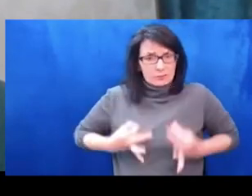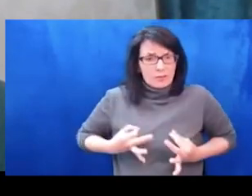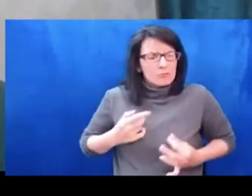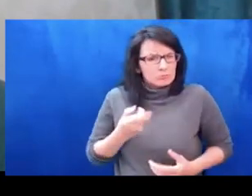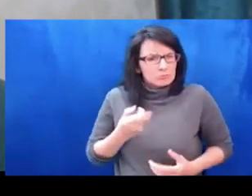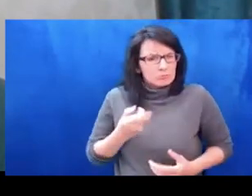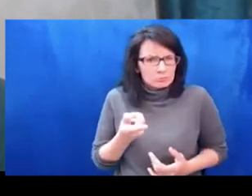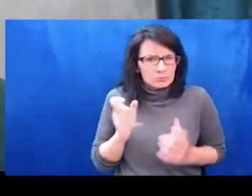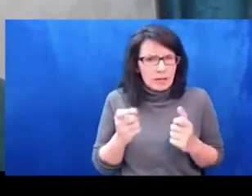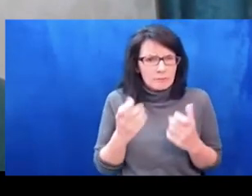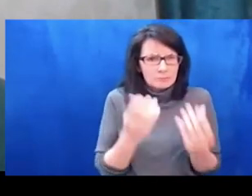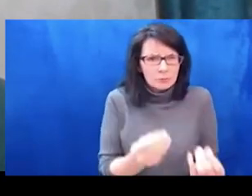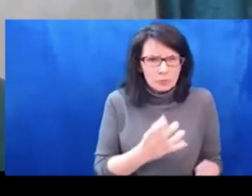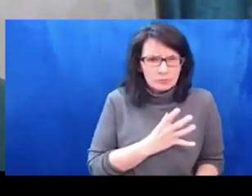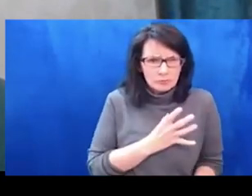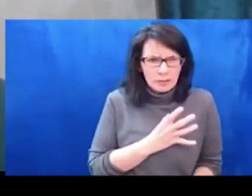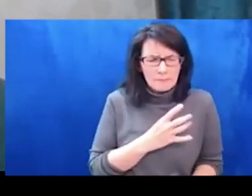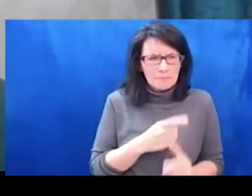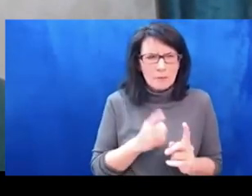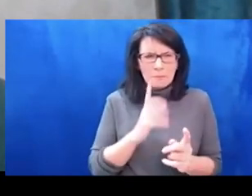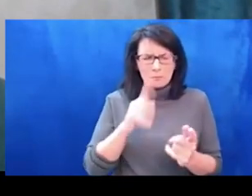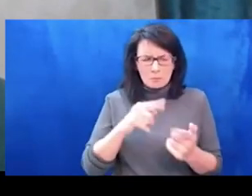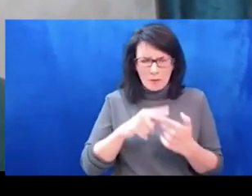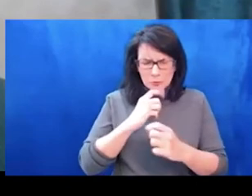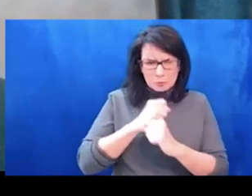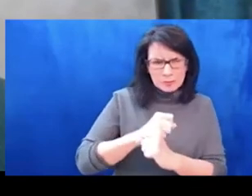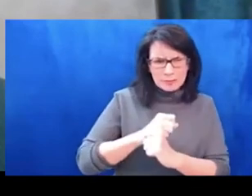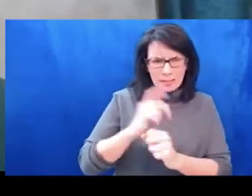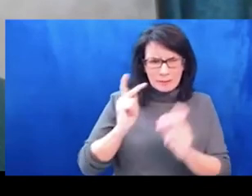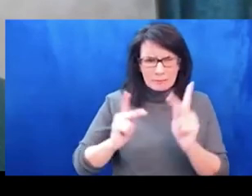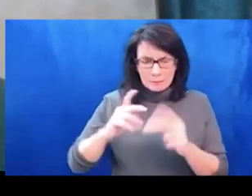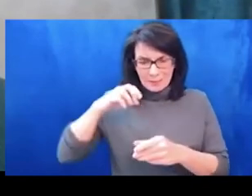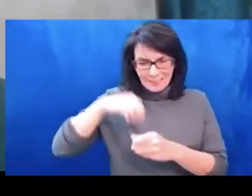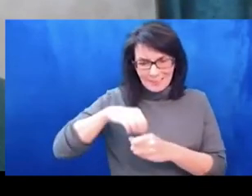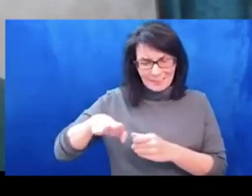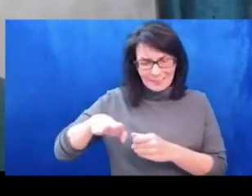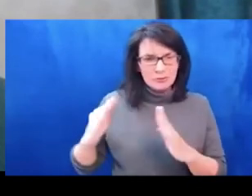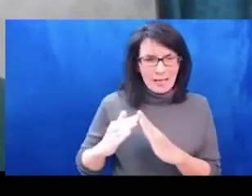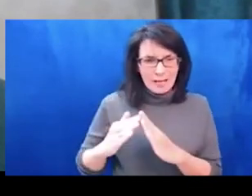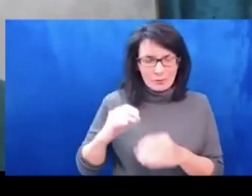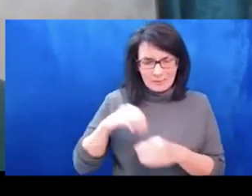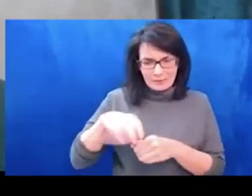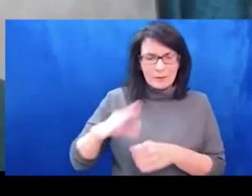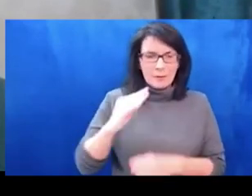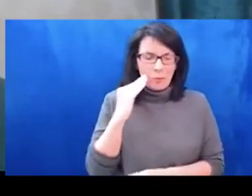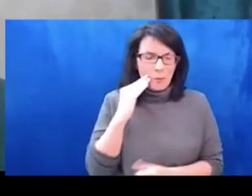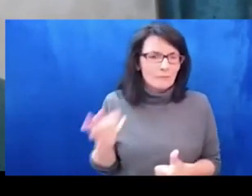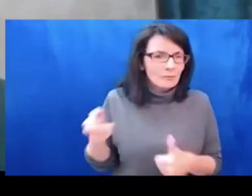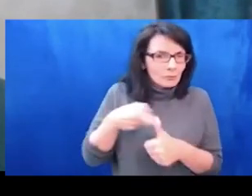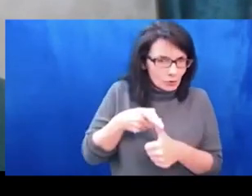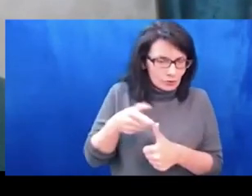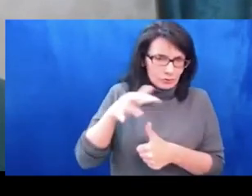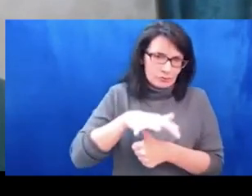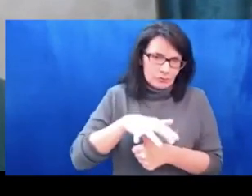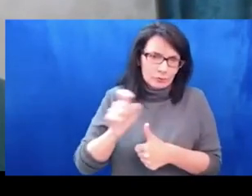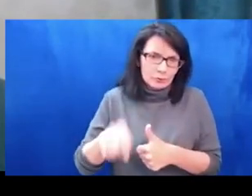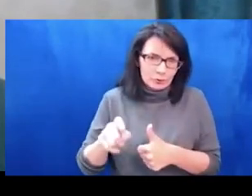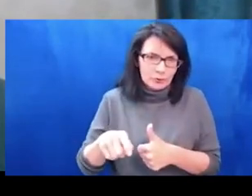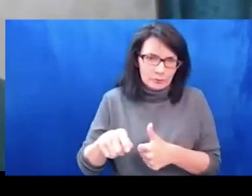bombings, then we need to be aware that what is happening is a form of constructed displacement.